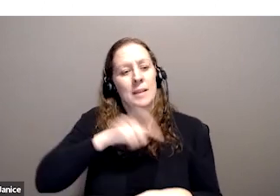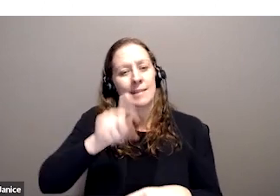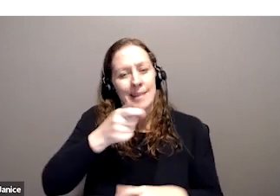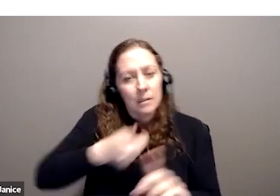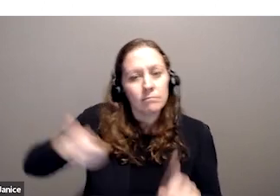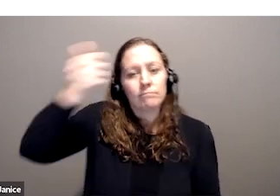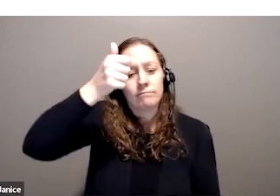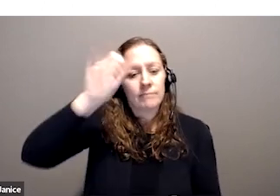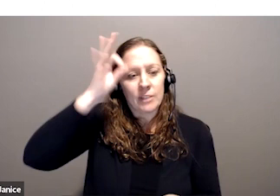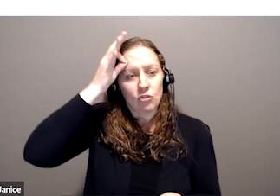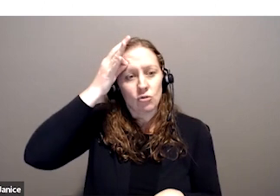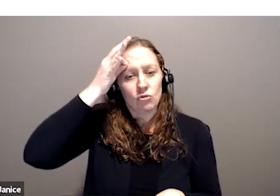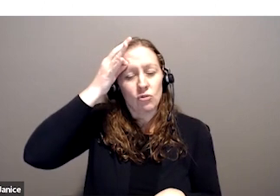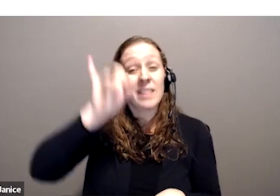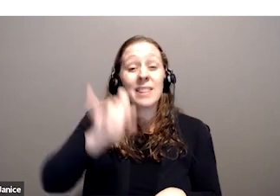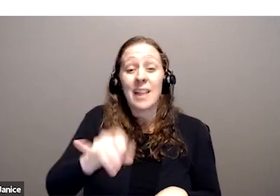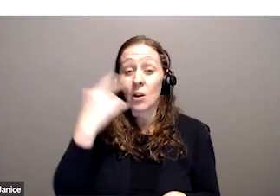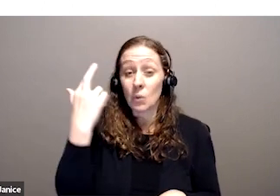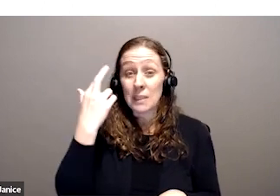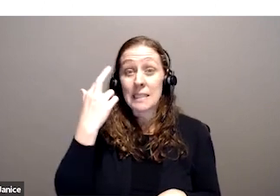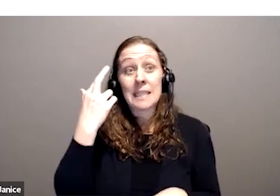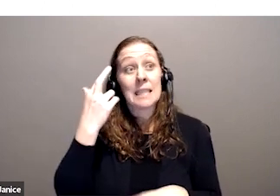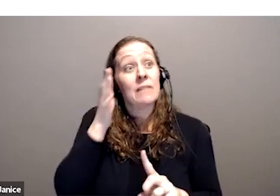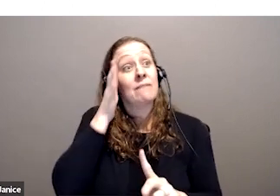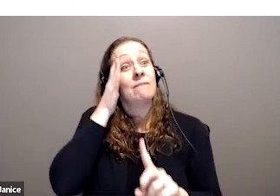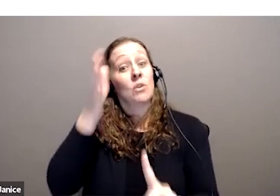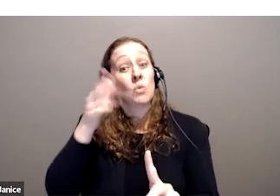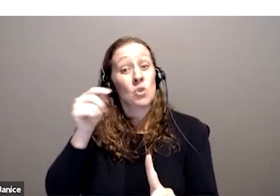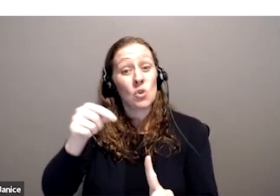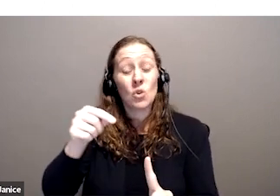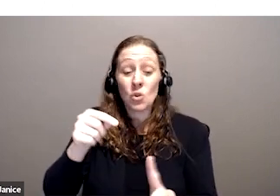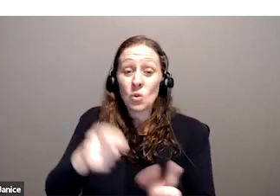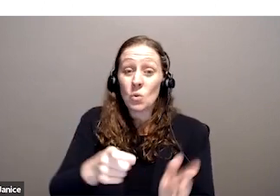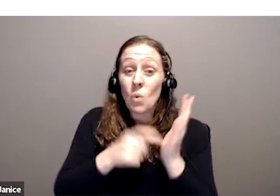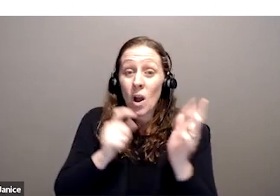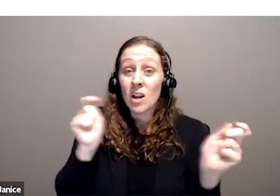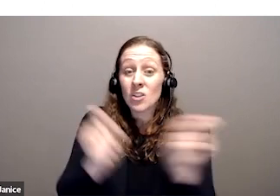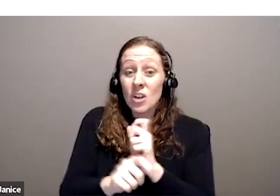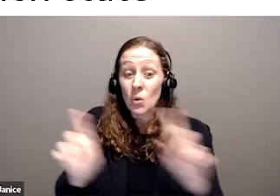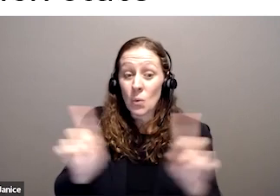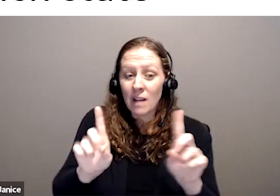where the way forward may be at the federal level. Next.